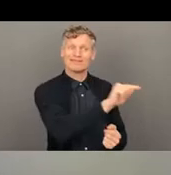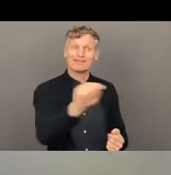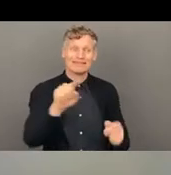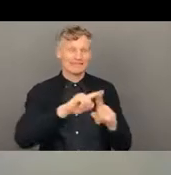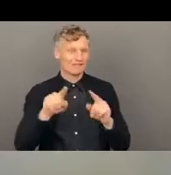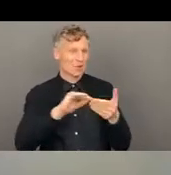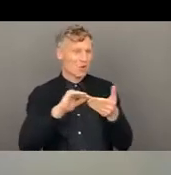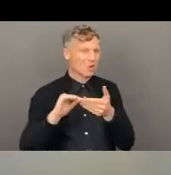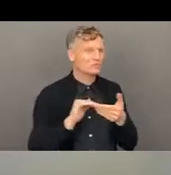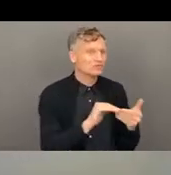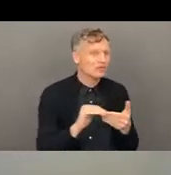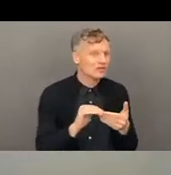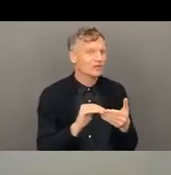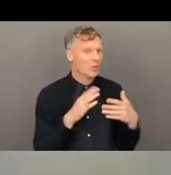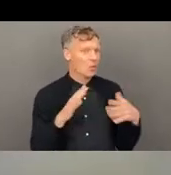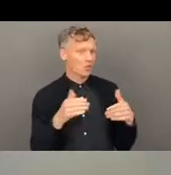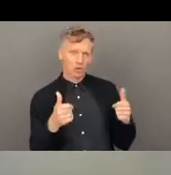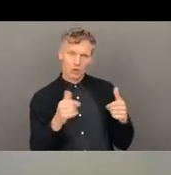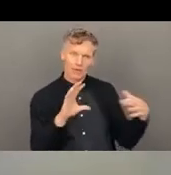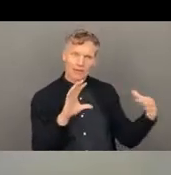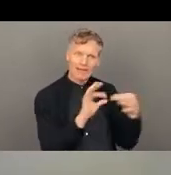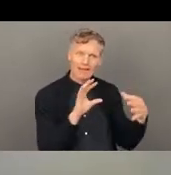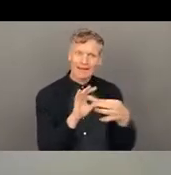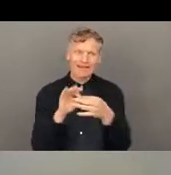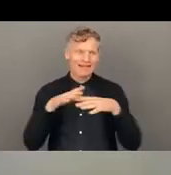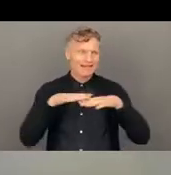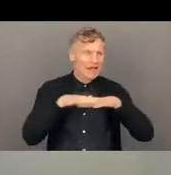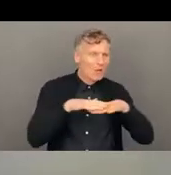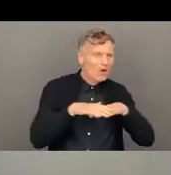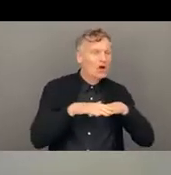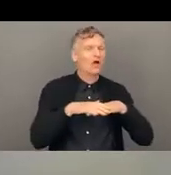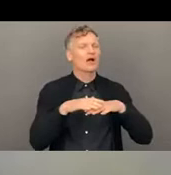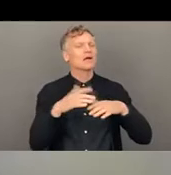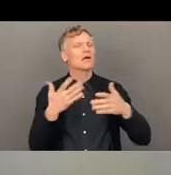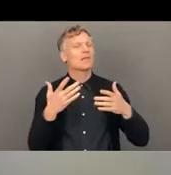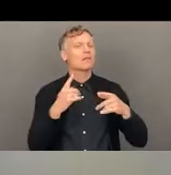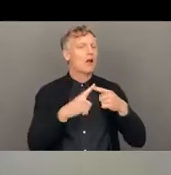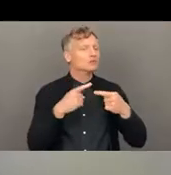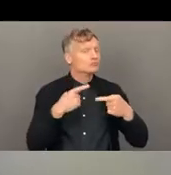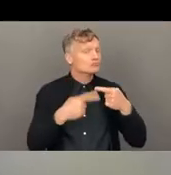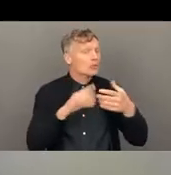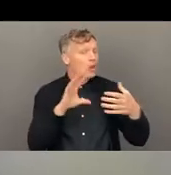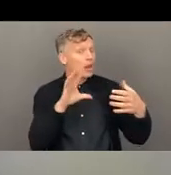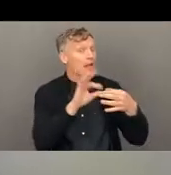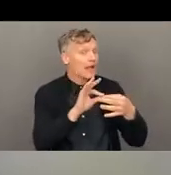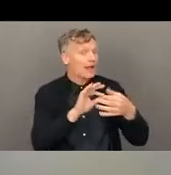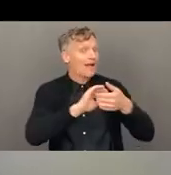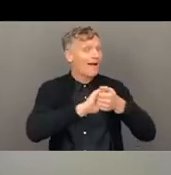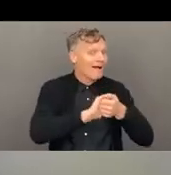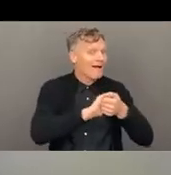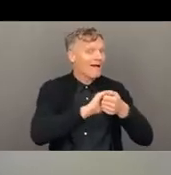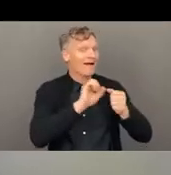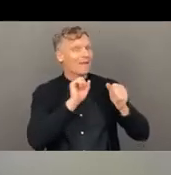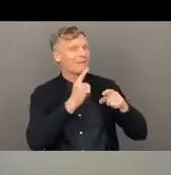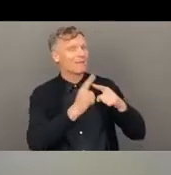and then moving into mutual learning and sharing and the ability to learn from other organizations and to